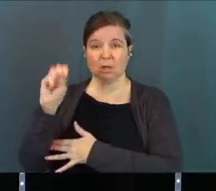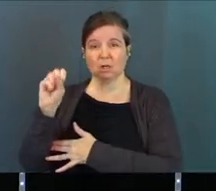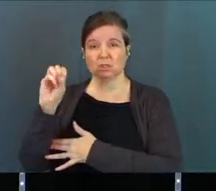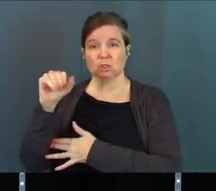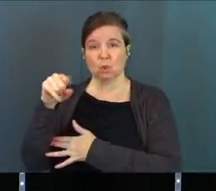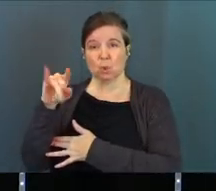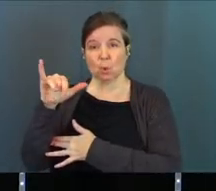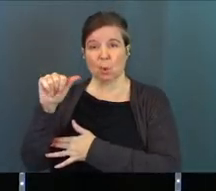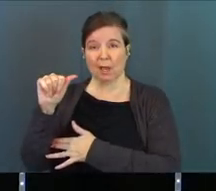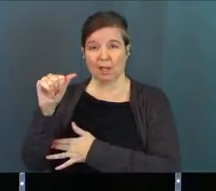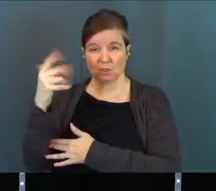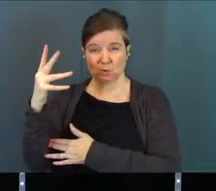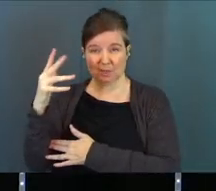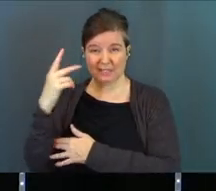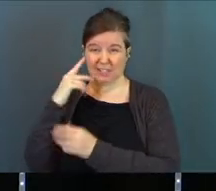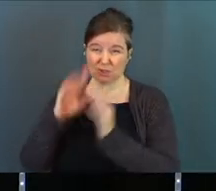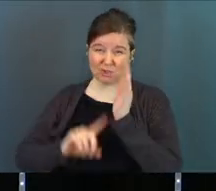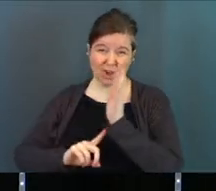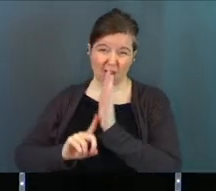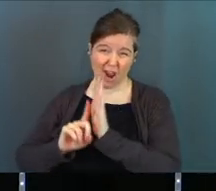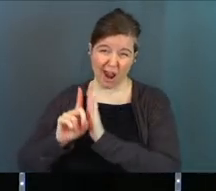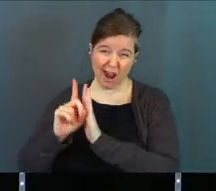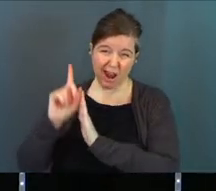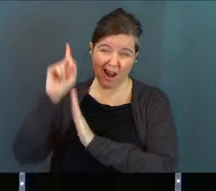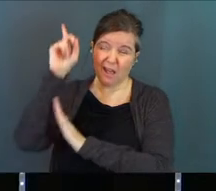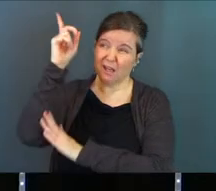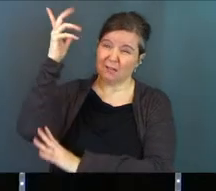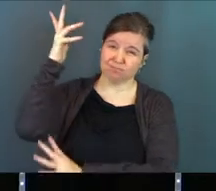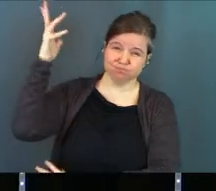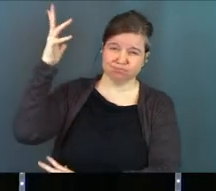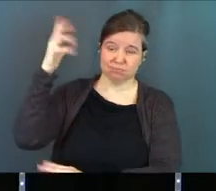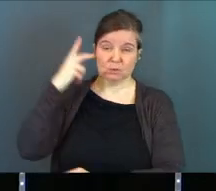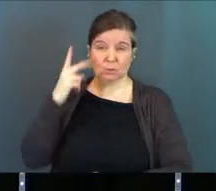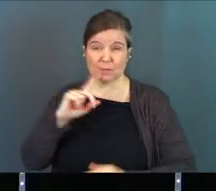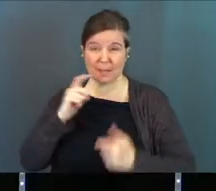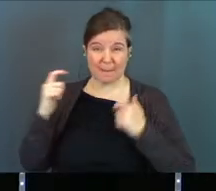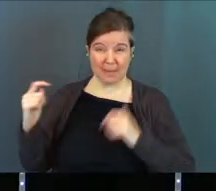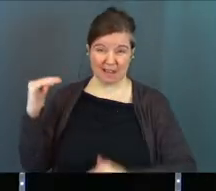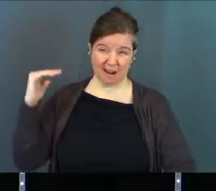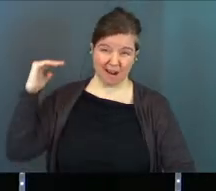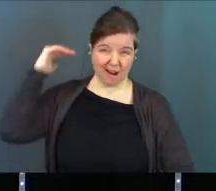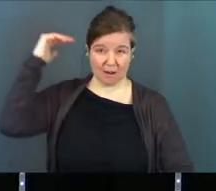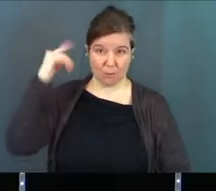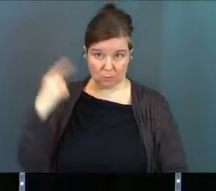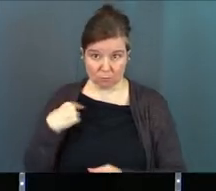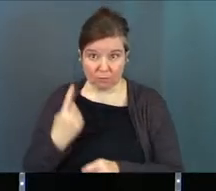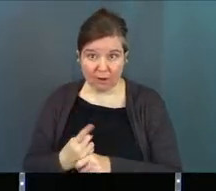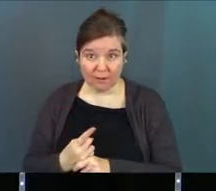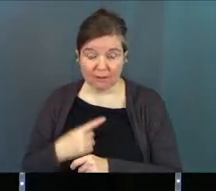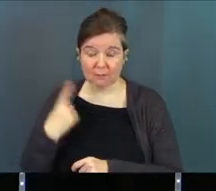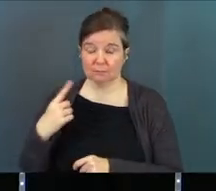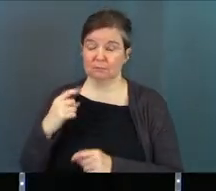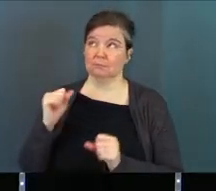trees in, like, Yosemite National Park in California? Has anybody ever seen one before, like, in person? Just curious. You've seen the really big ones? Crazy, right?